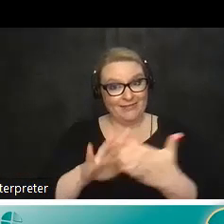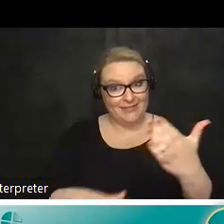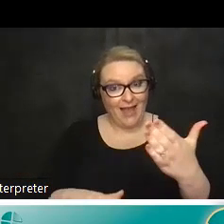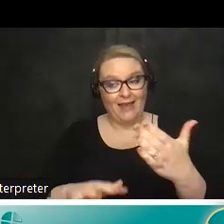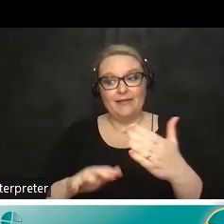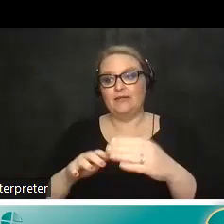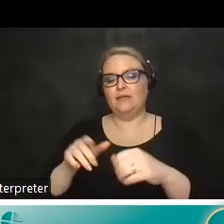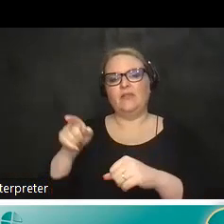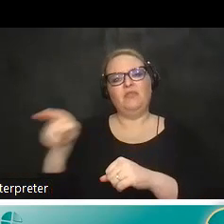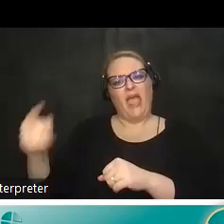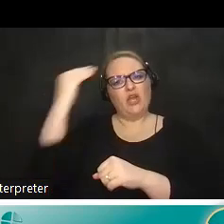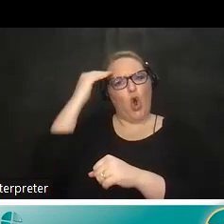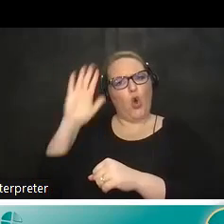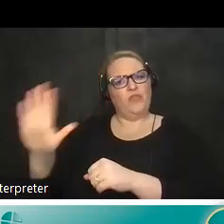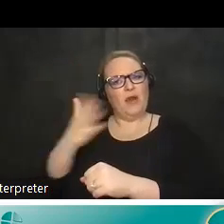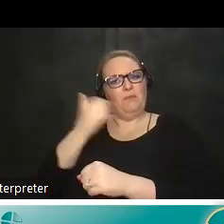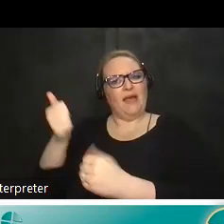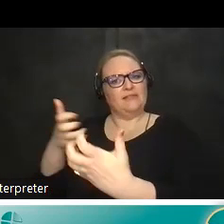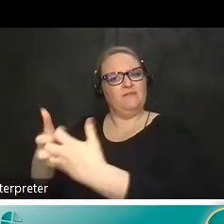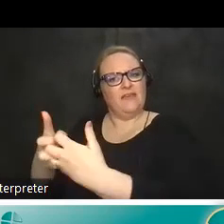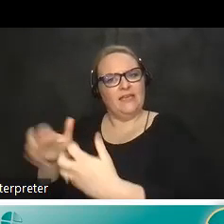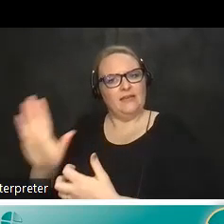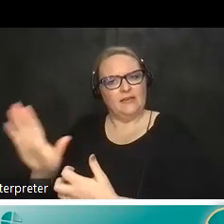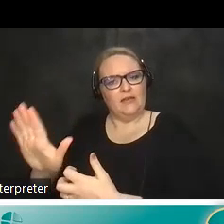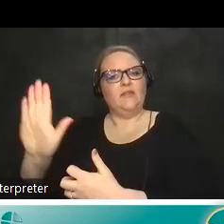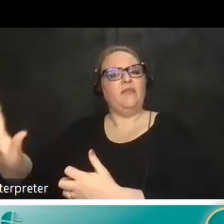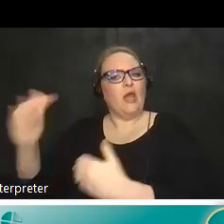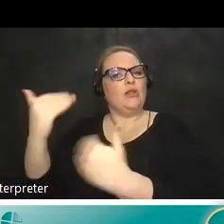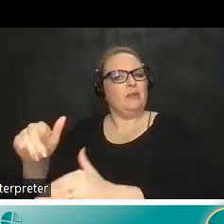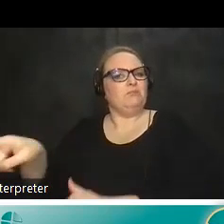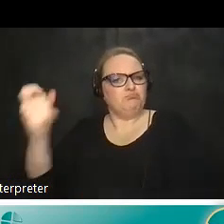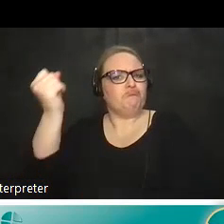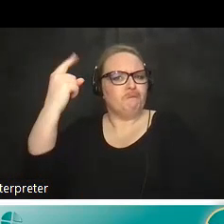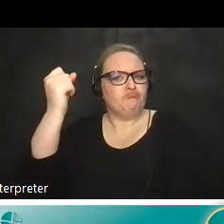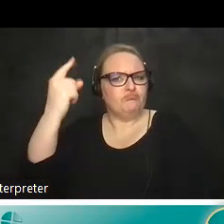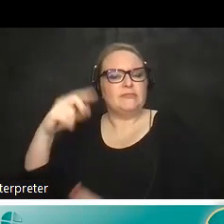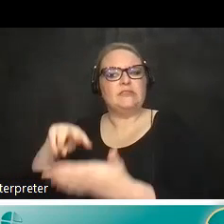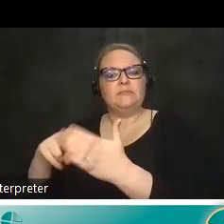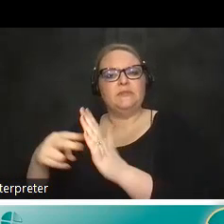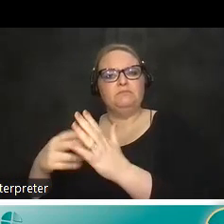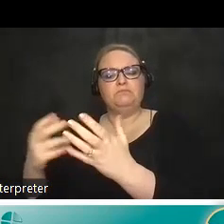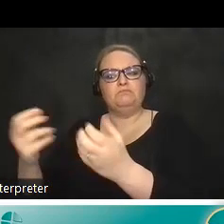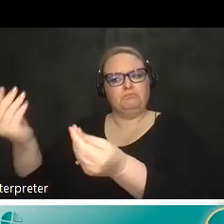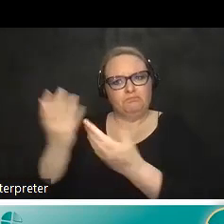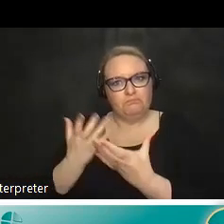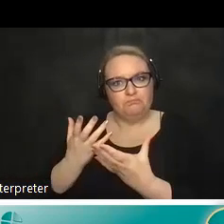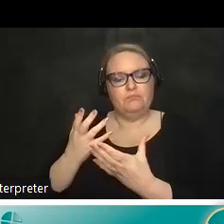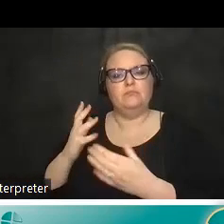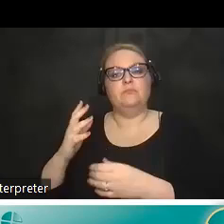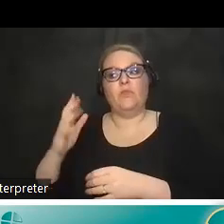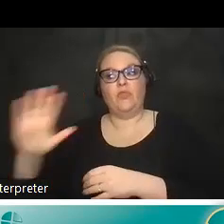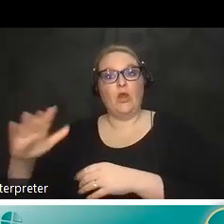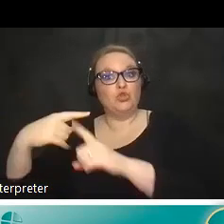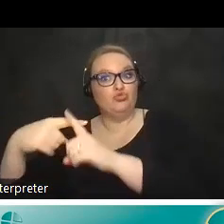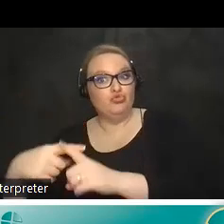idea of what works for them they know their limitations very well and where their where their strengths lie so they're able if they're